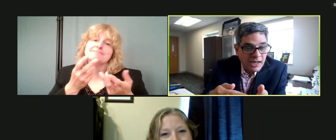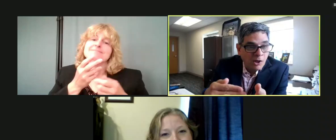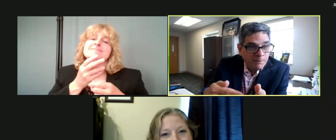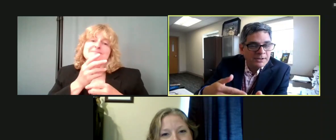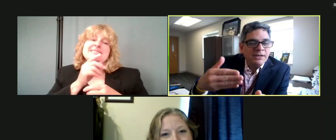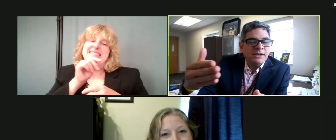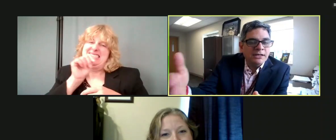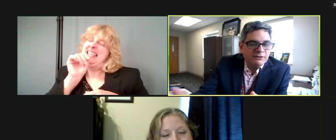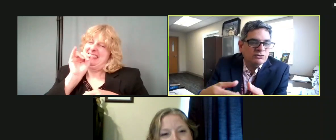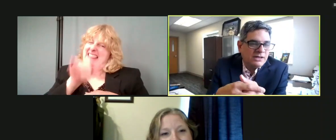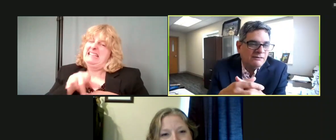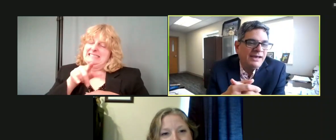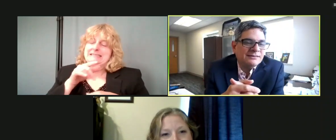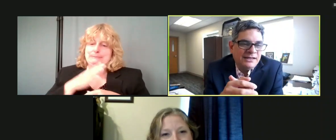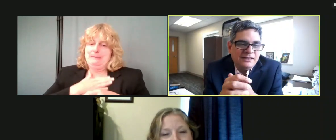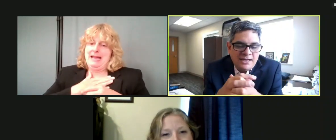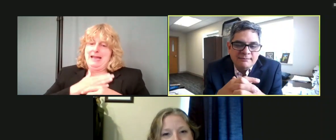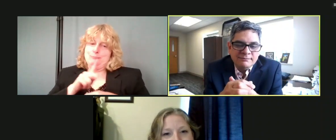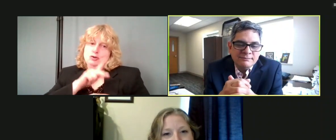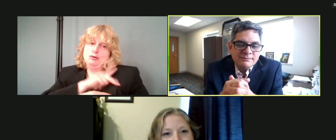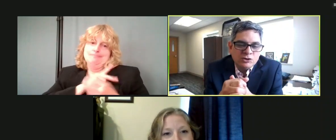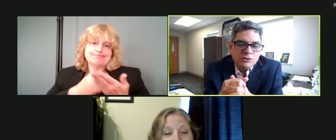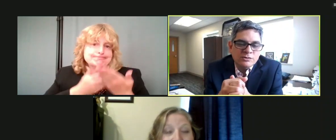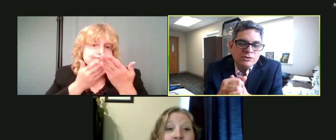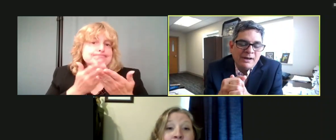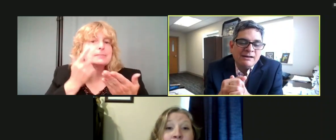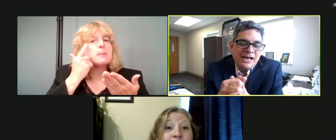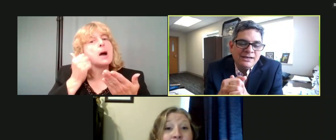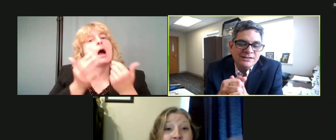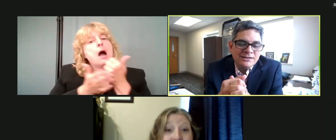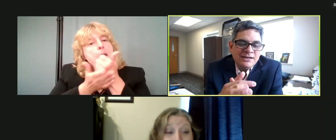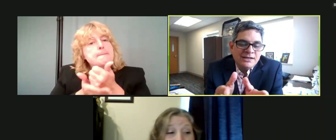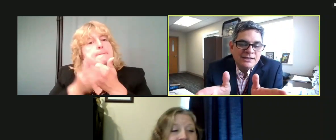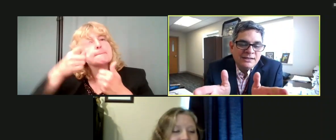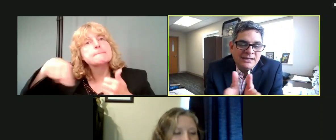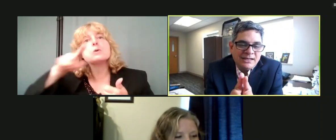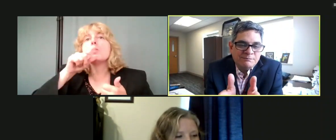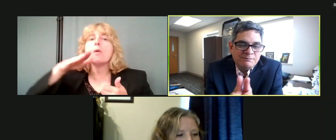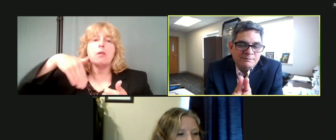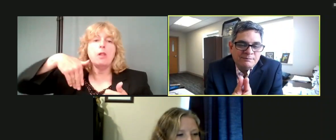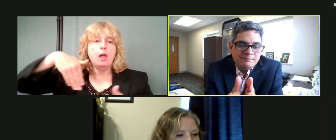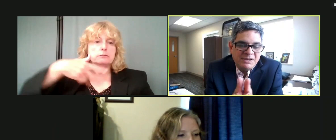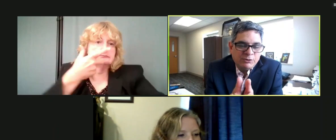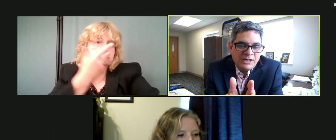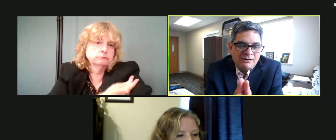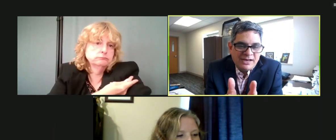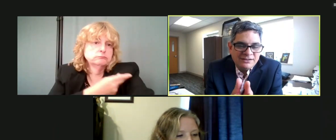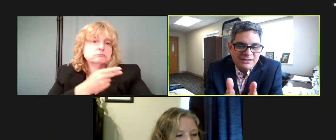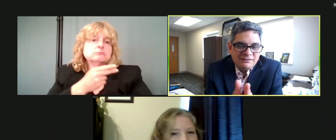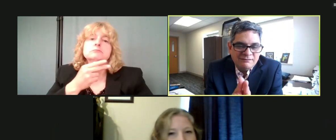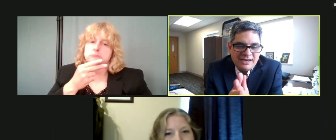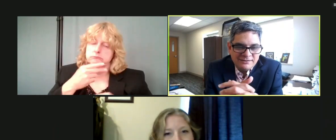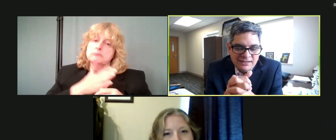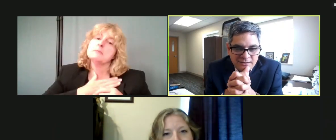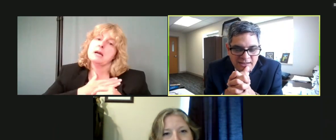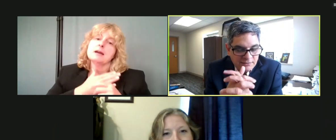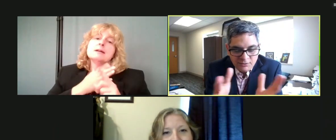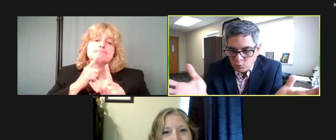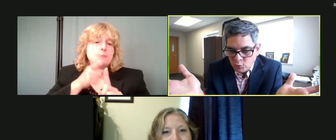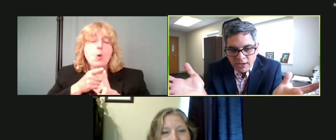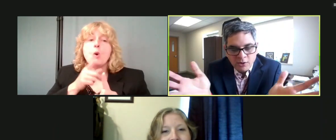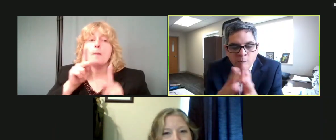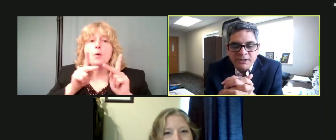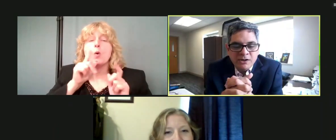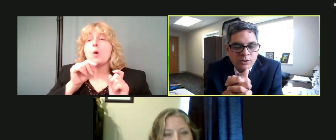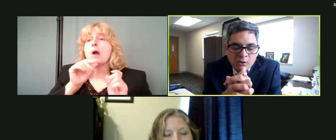it's to help individuals that aren't vaccinated yet. So, so bottom line is get people that aren't vaccinated, vaccinated, and